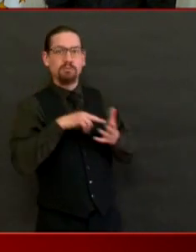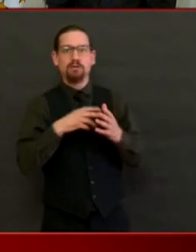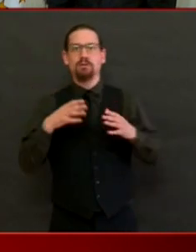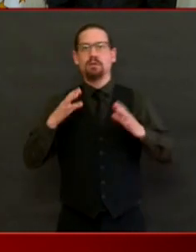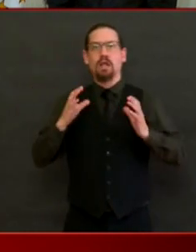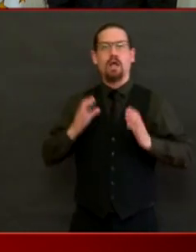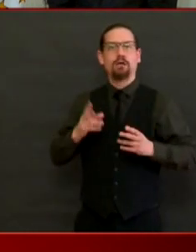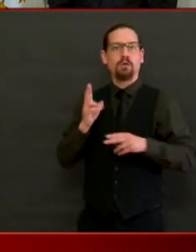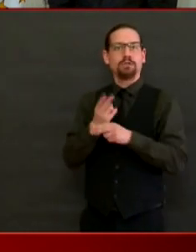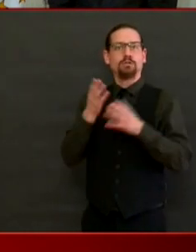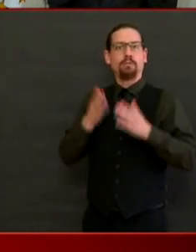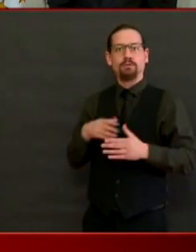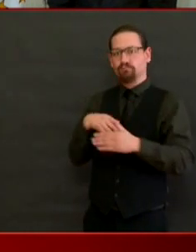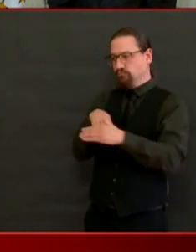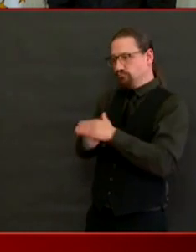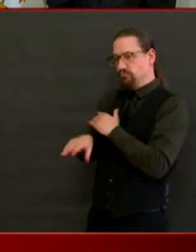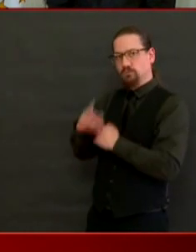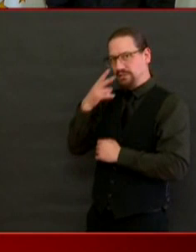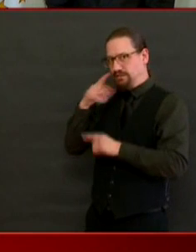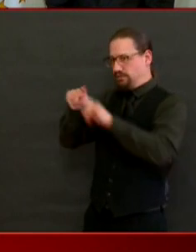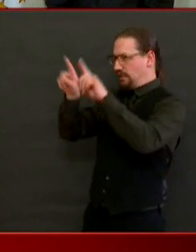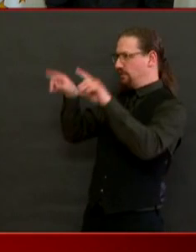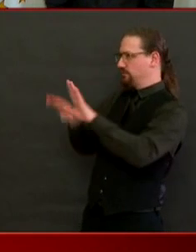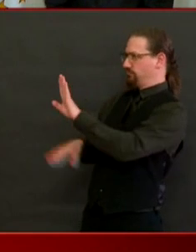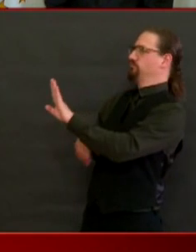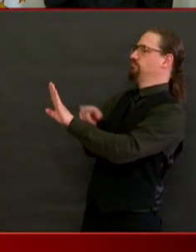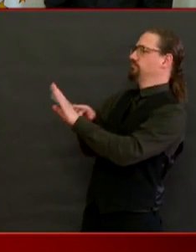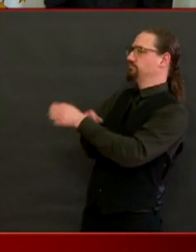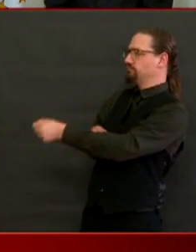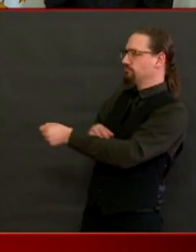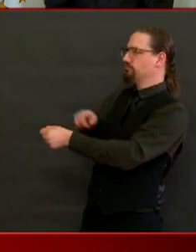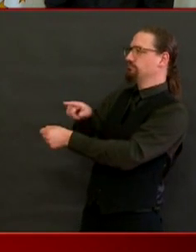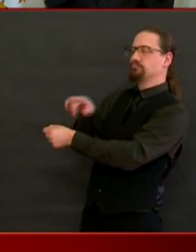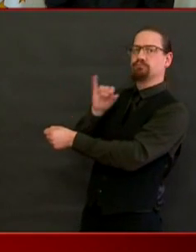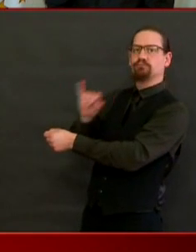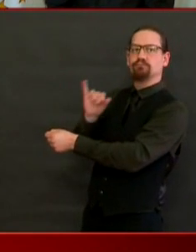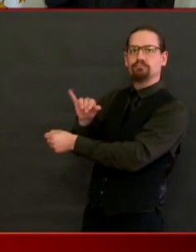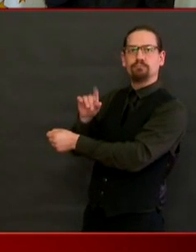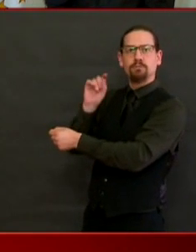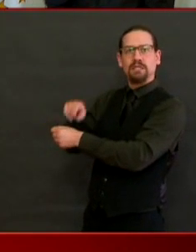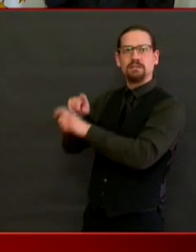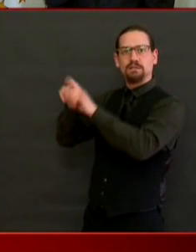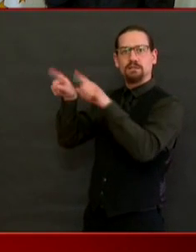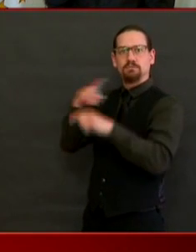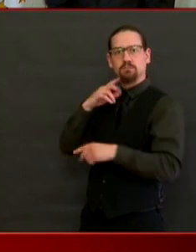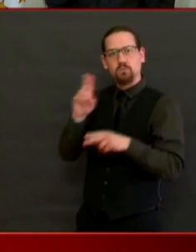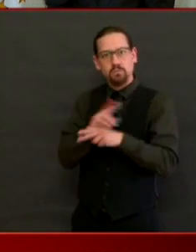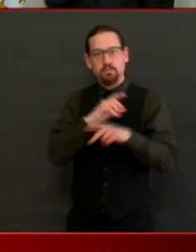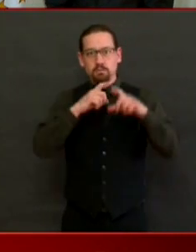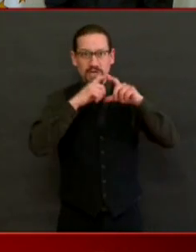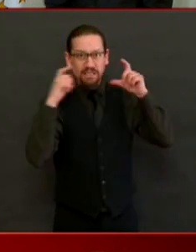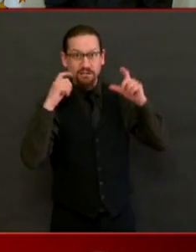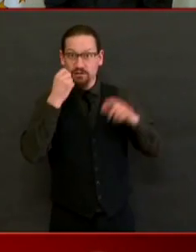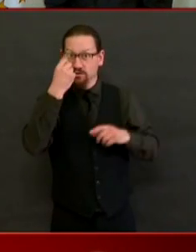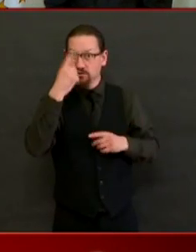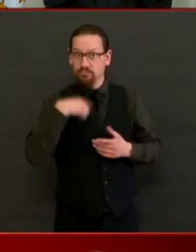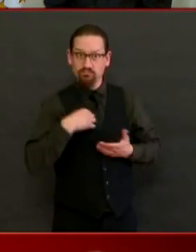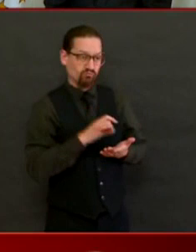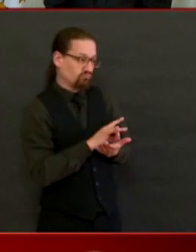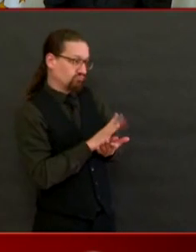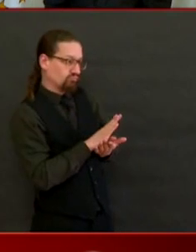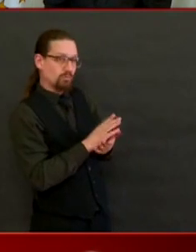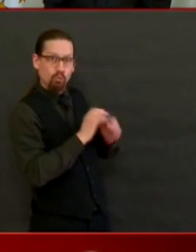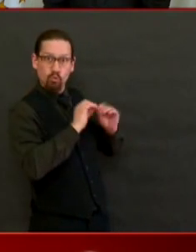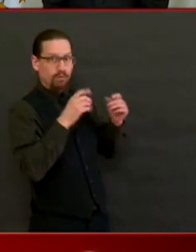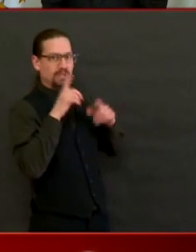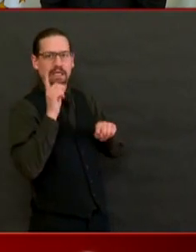knows that they should be wearing a face mask. But they shouldn't be turning customers away. Governor, our last question for today, and it's